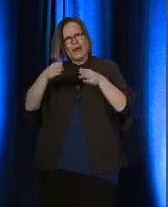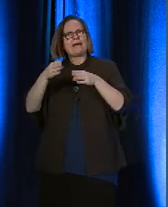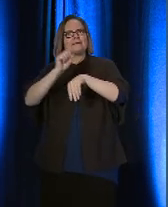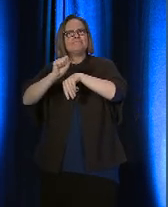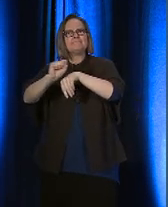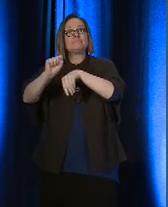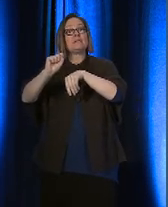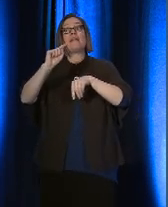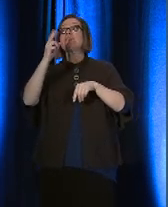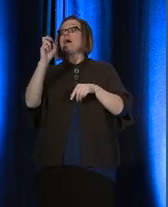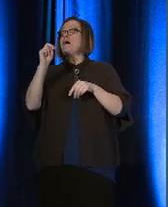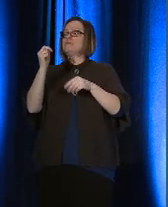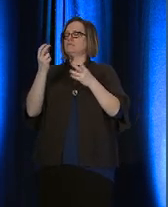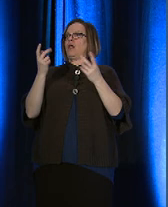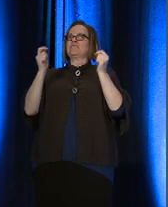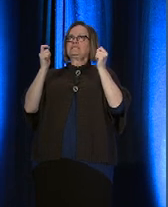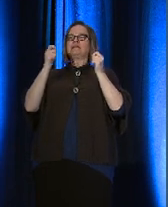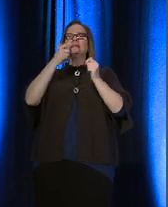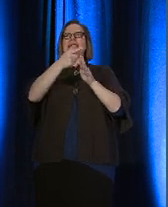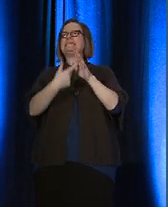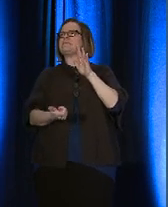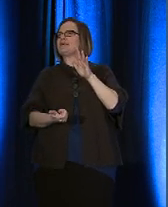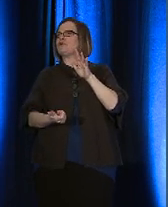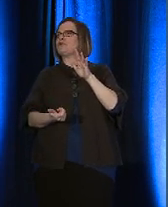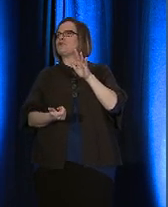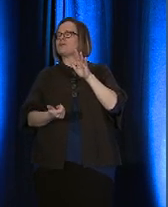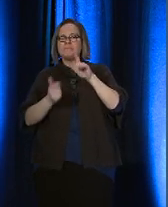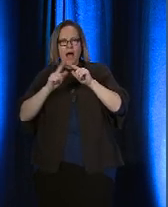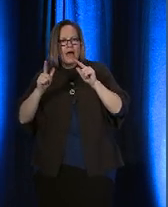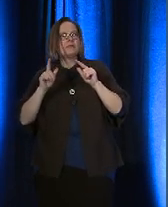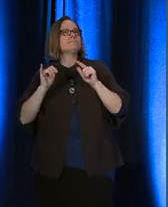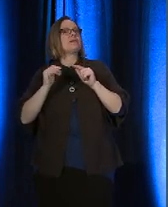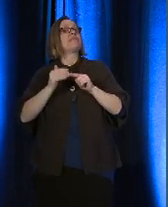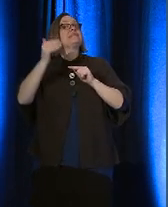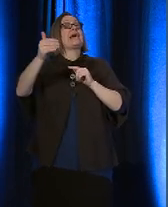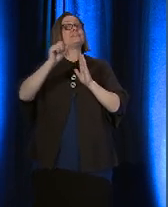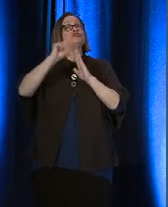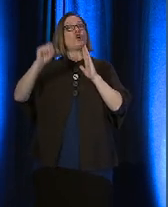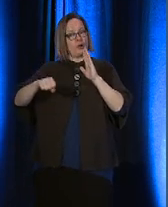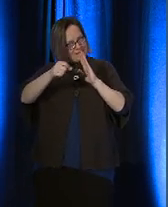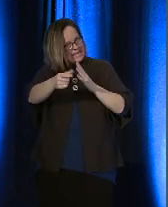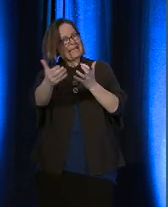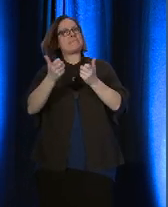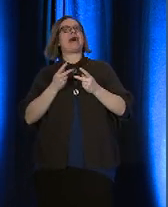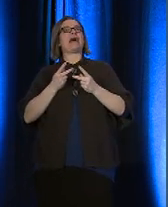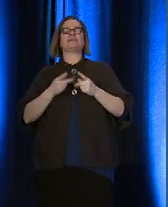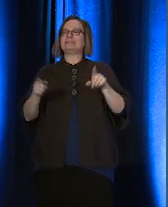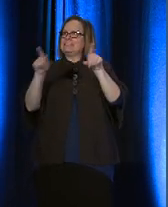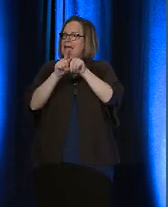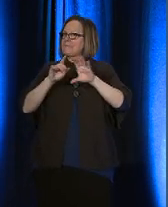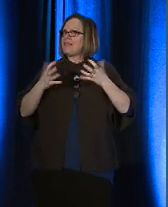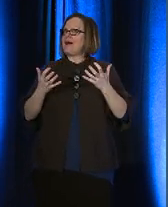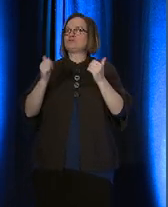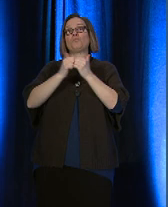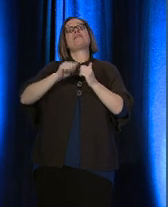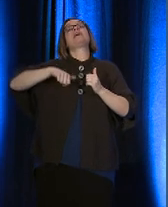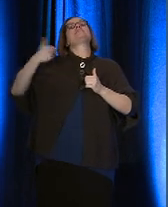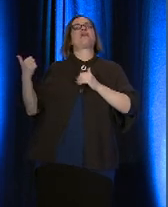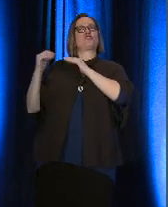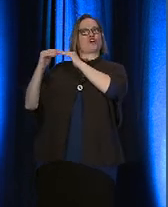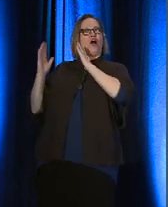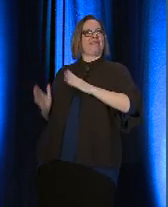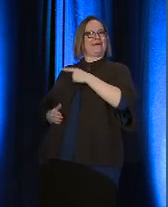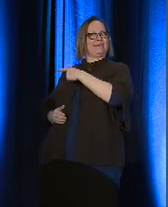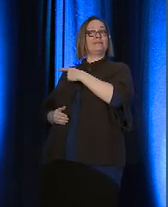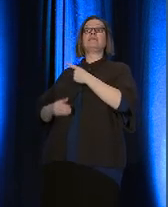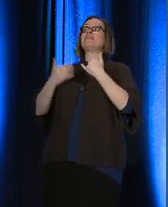warning, he disappeared. But, intrepid, he returned the next term, taking the same class with yet another colleague. And this